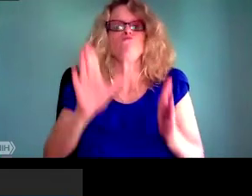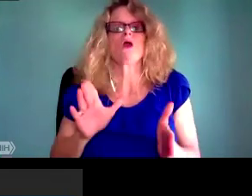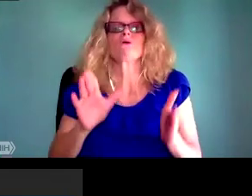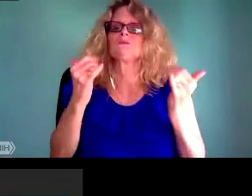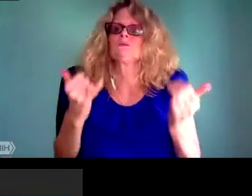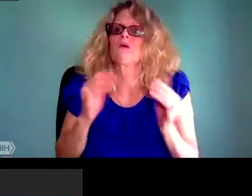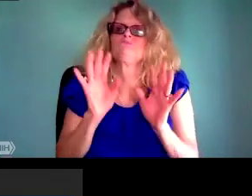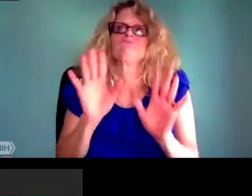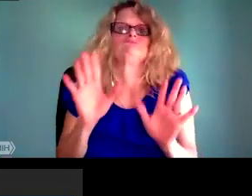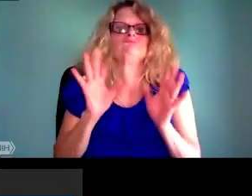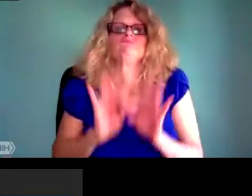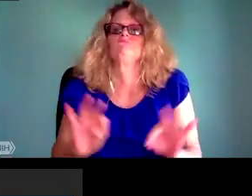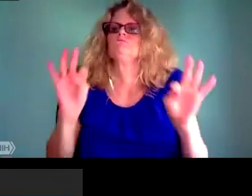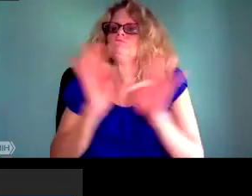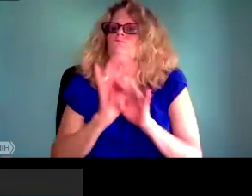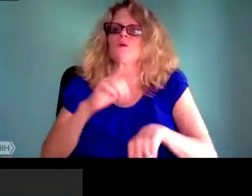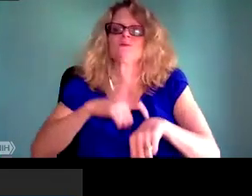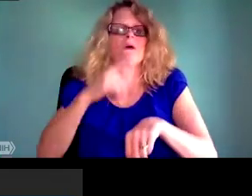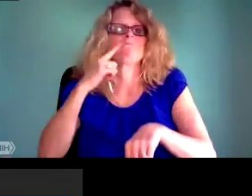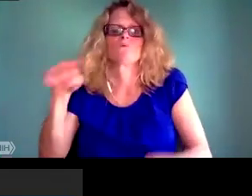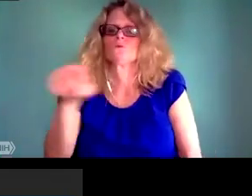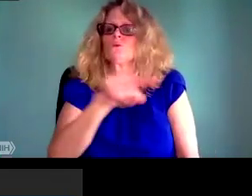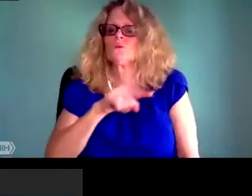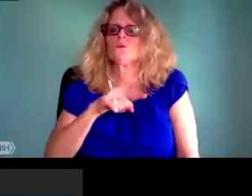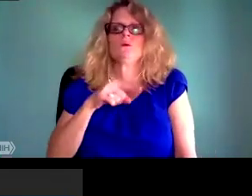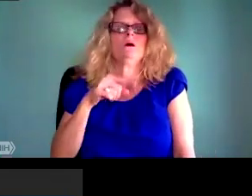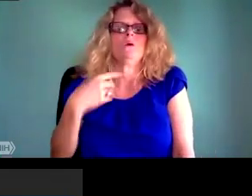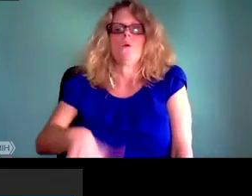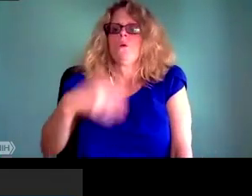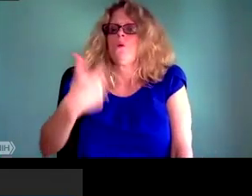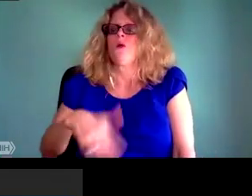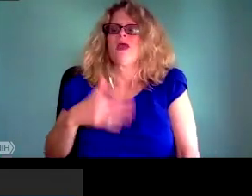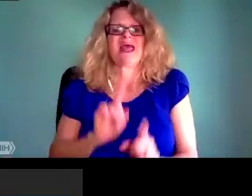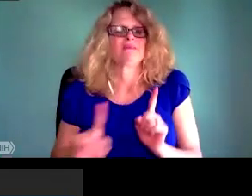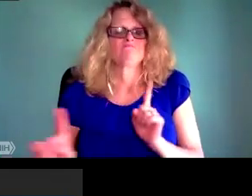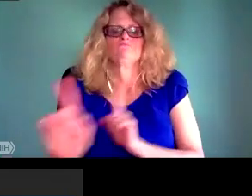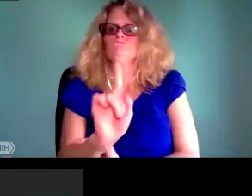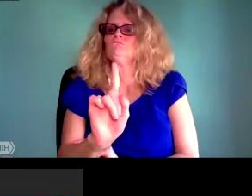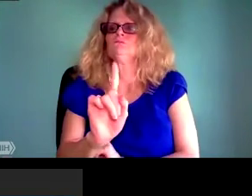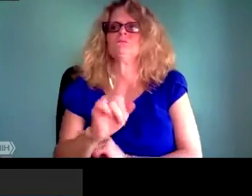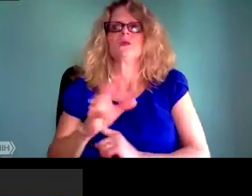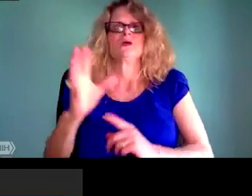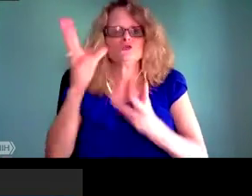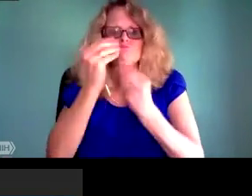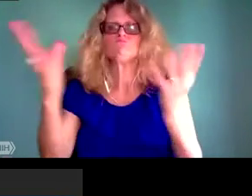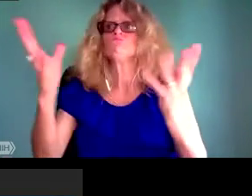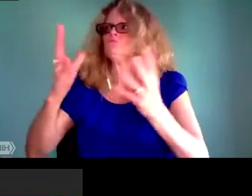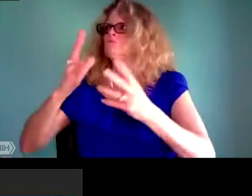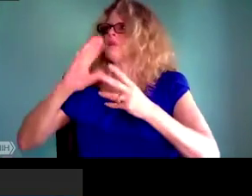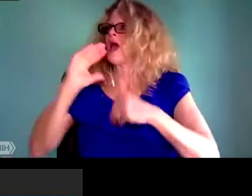move to the fore and take it for granted ways, which is really kind of what we're contending with now.